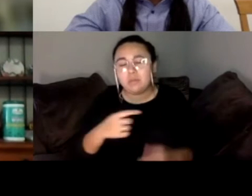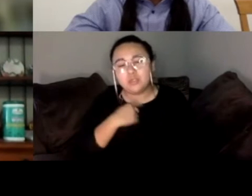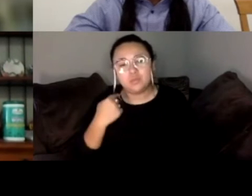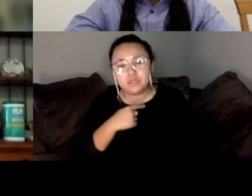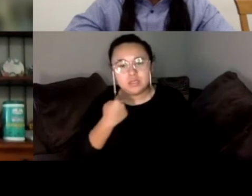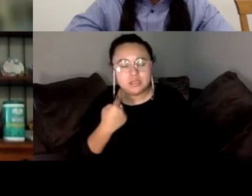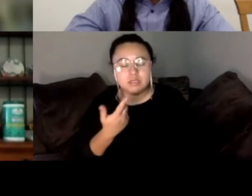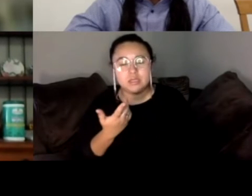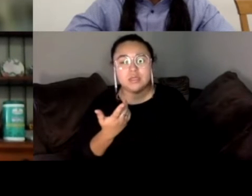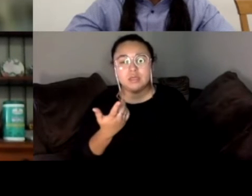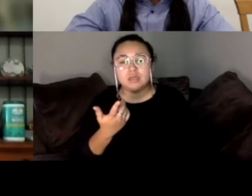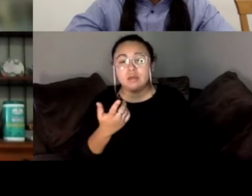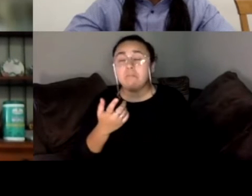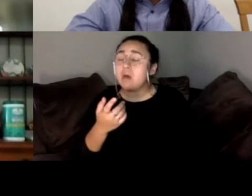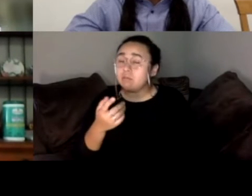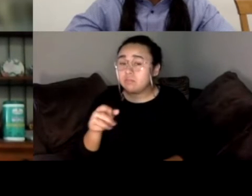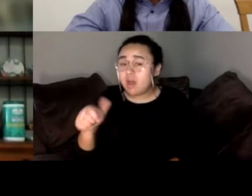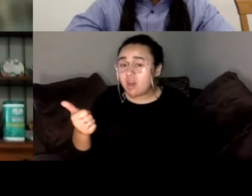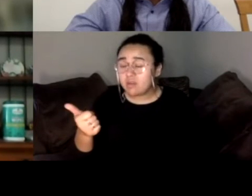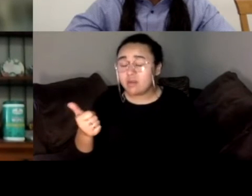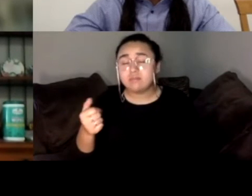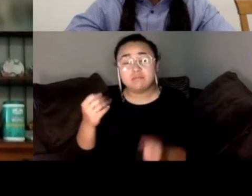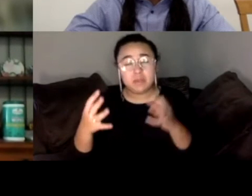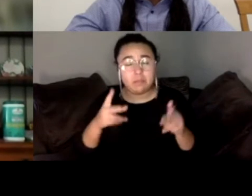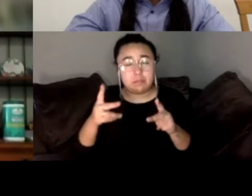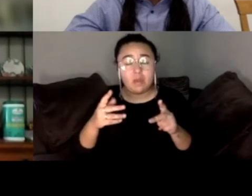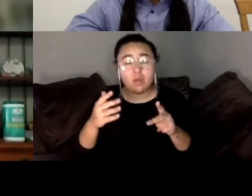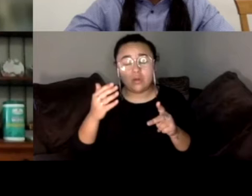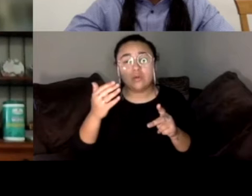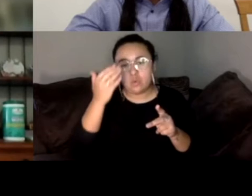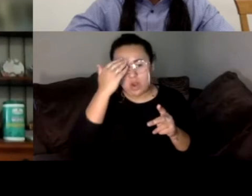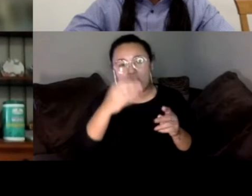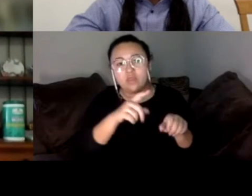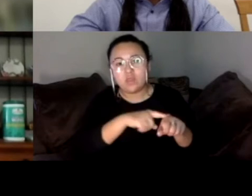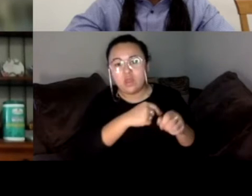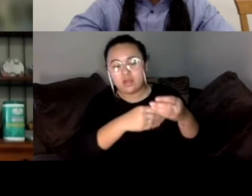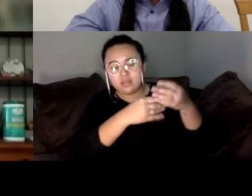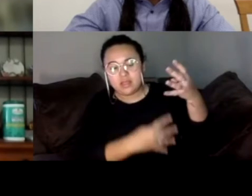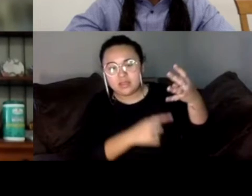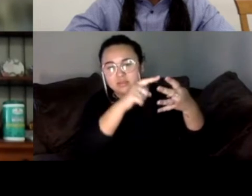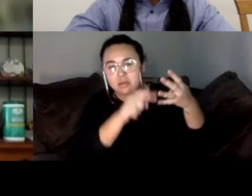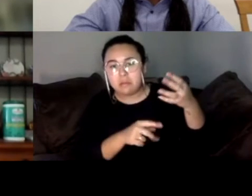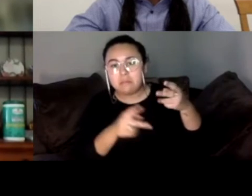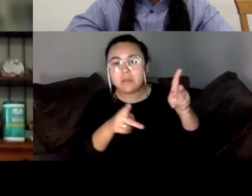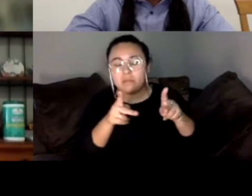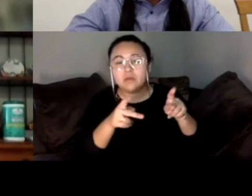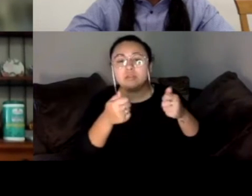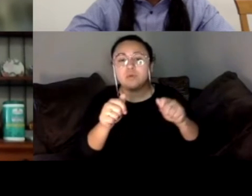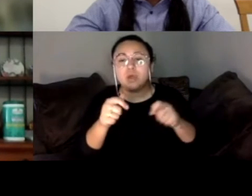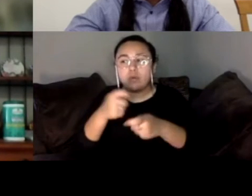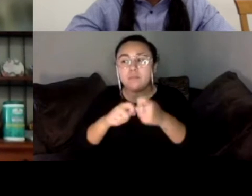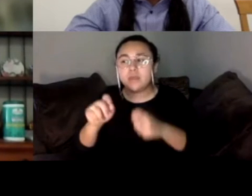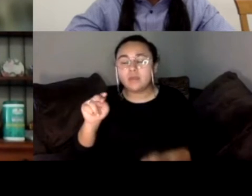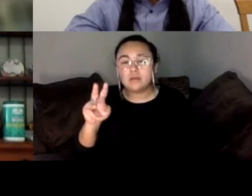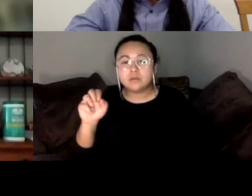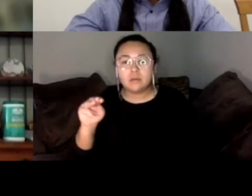that of the long list of people that are trying to replace Newsom, um, someone could get a very, very low, like 5% of the